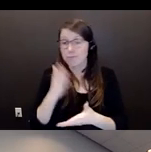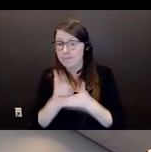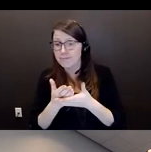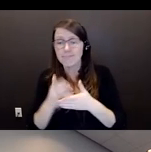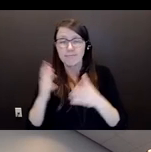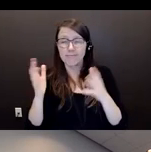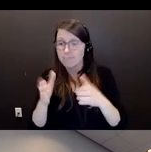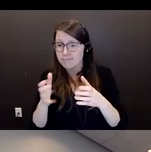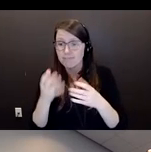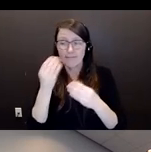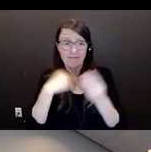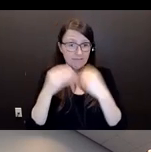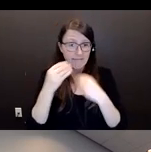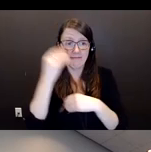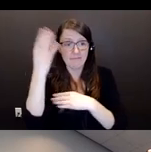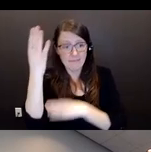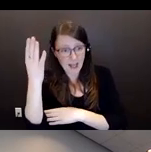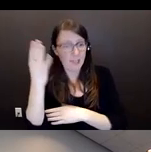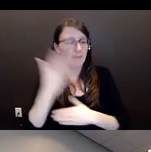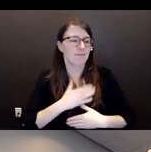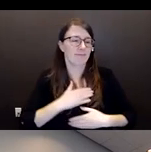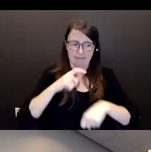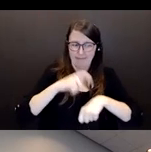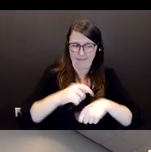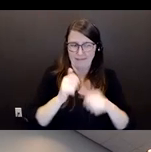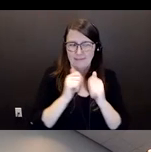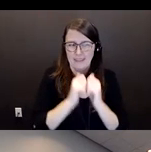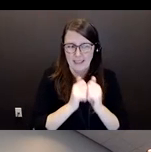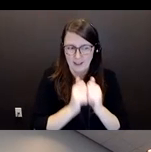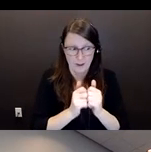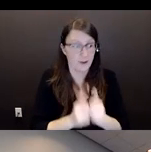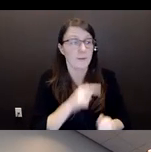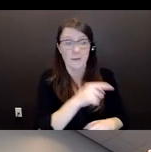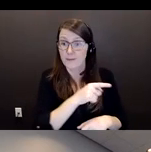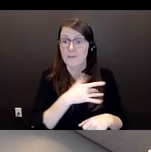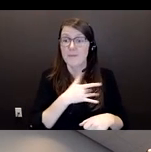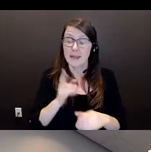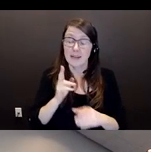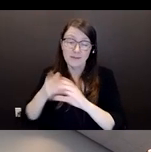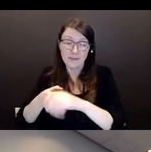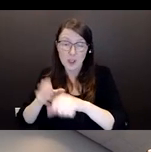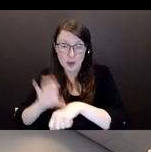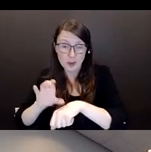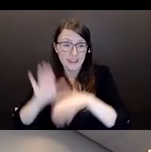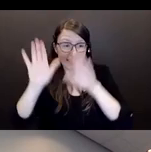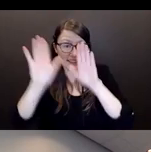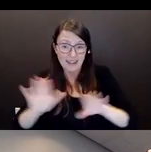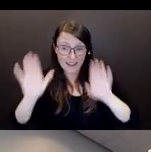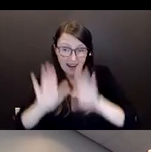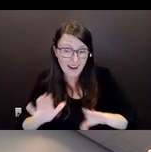way, and just enjoy that time together. Always there on Sunday, often was the one to take people to church,